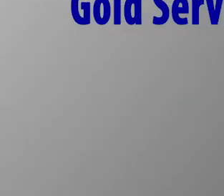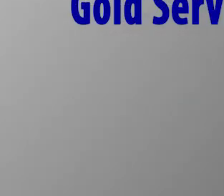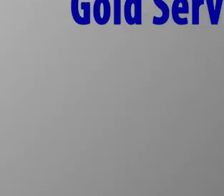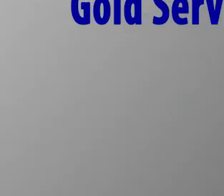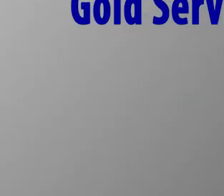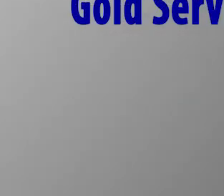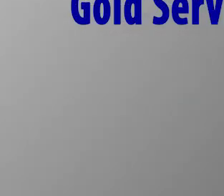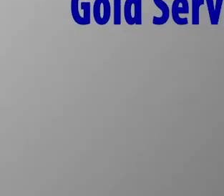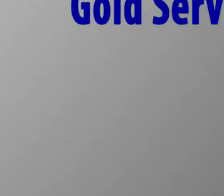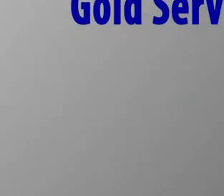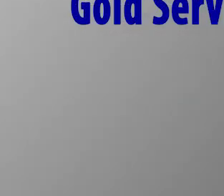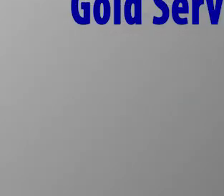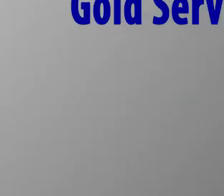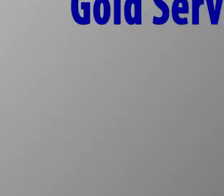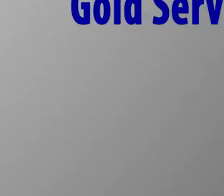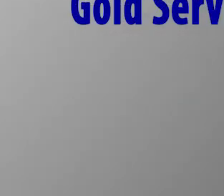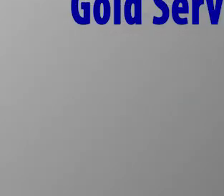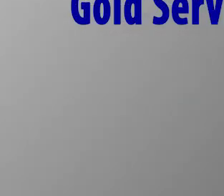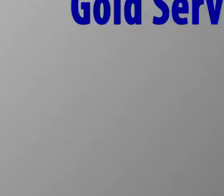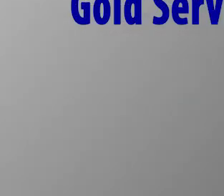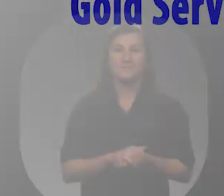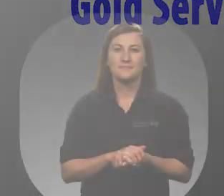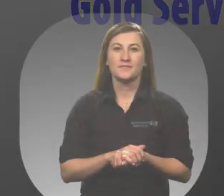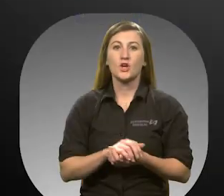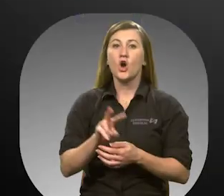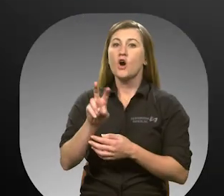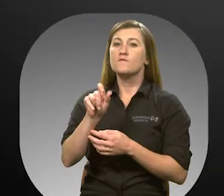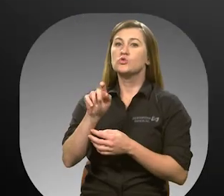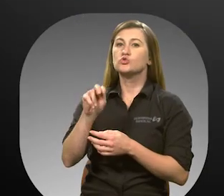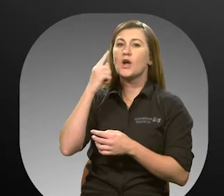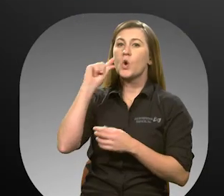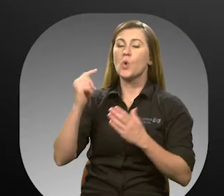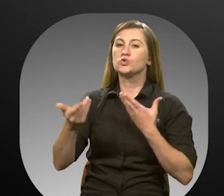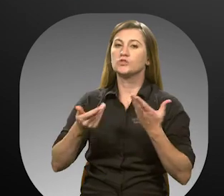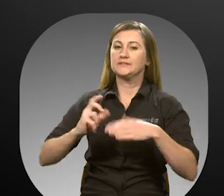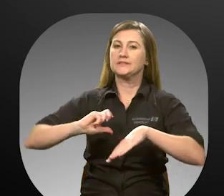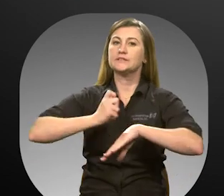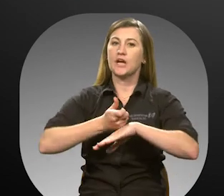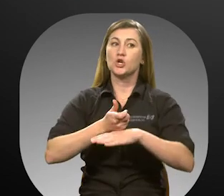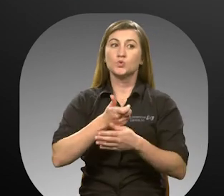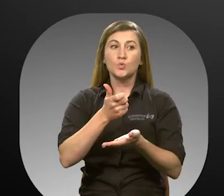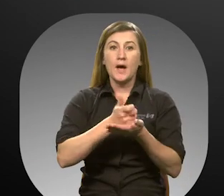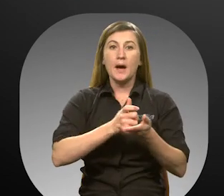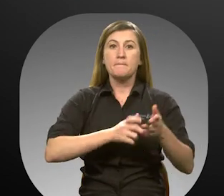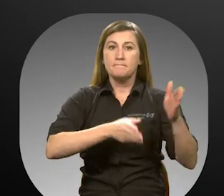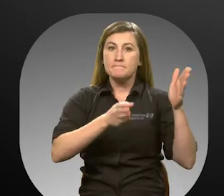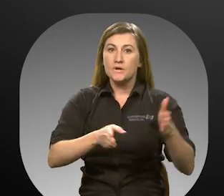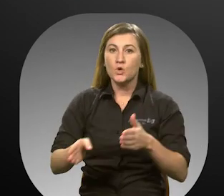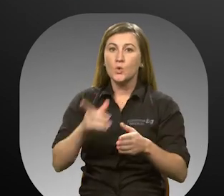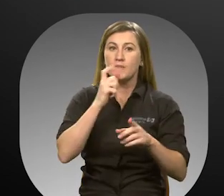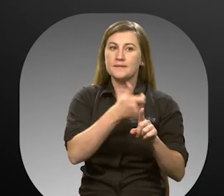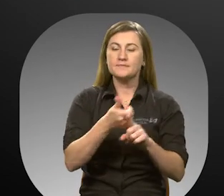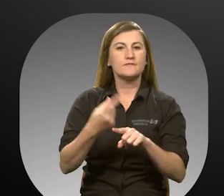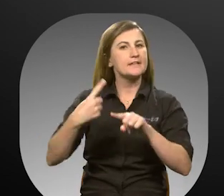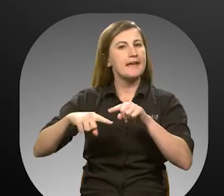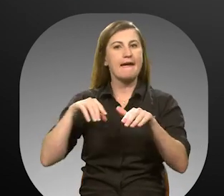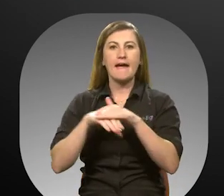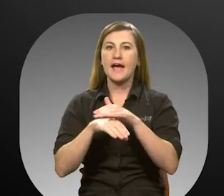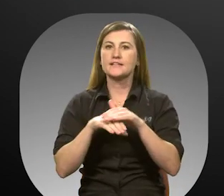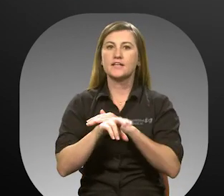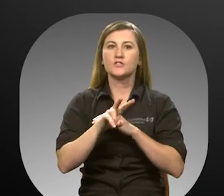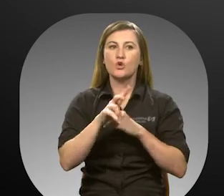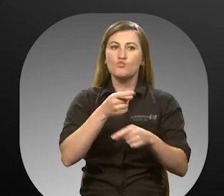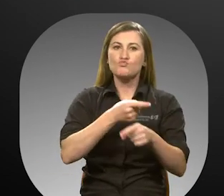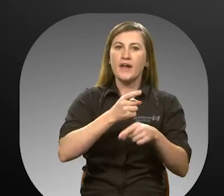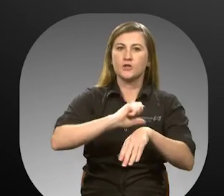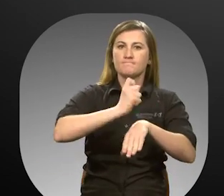Gold service eligibility. Votran Gold service is designed to assist those individuals who cannot access Votran